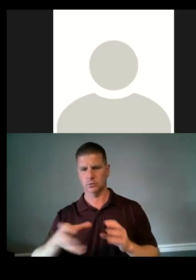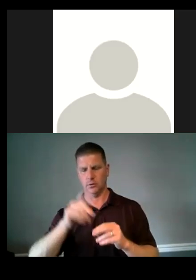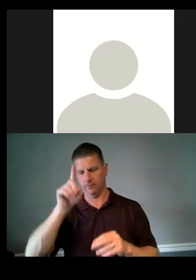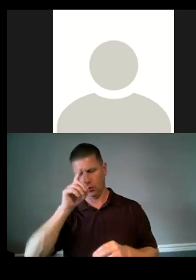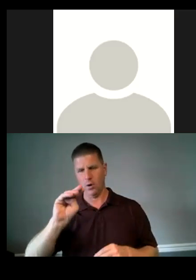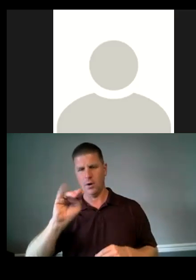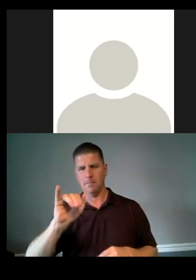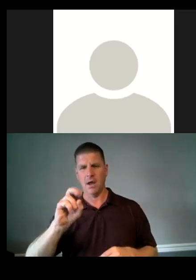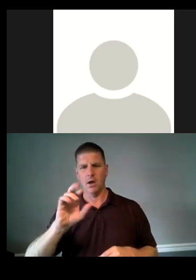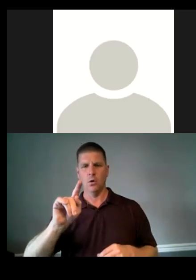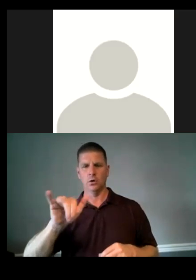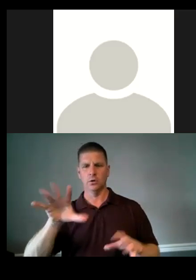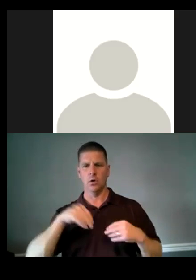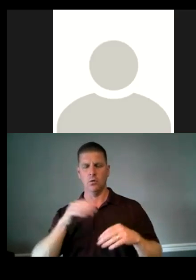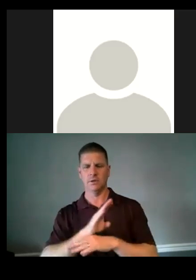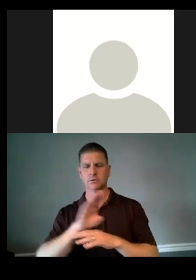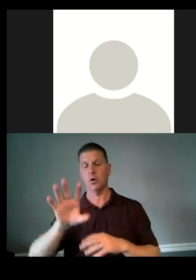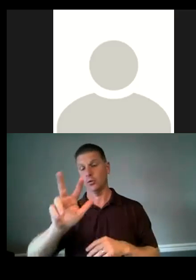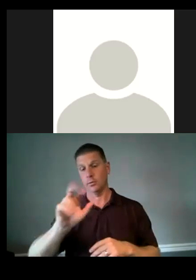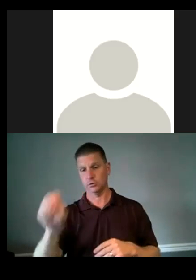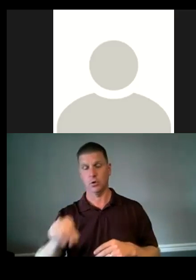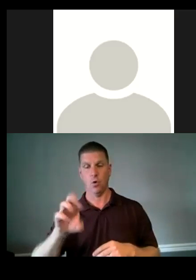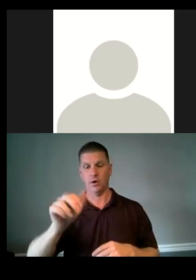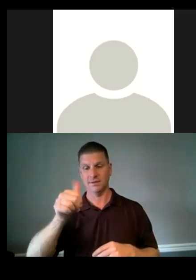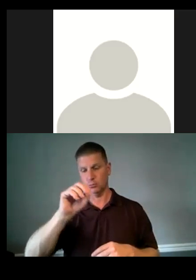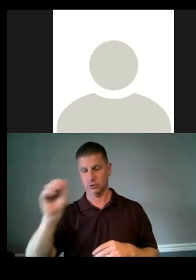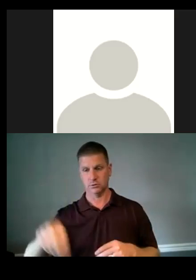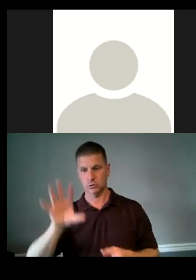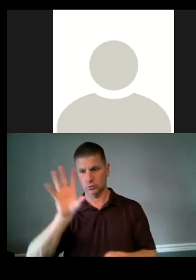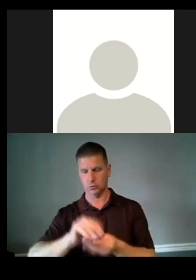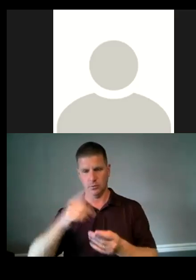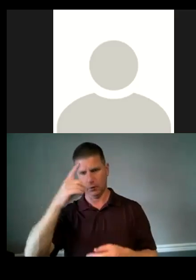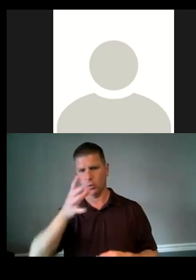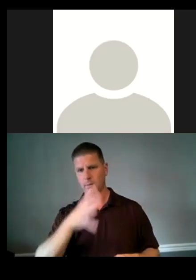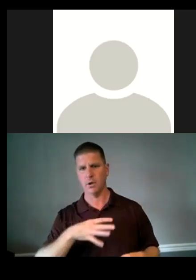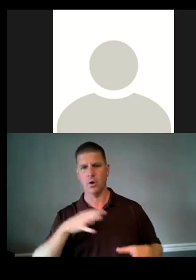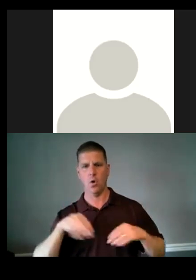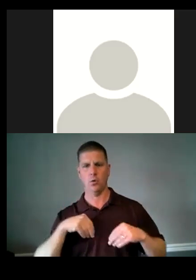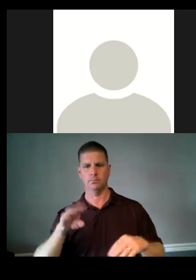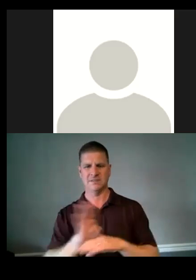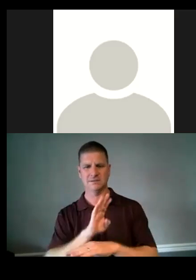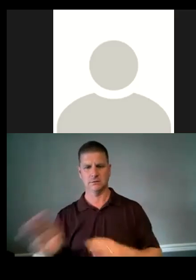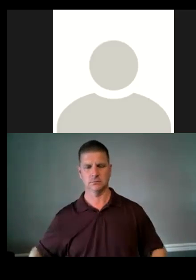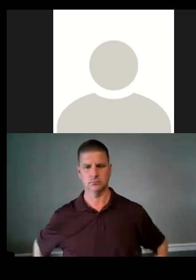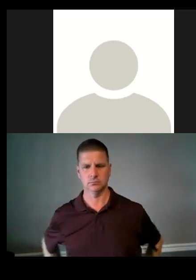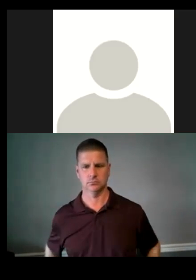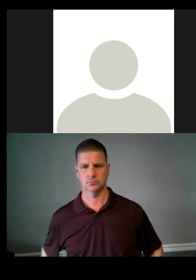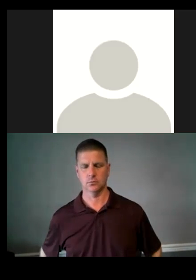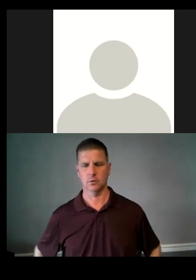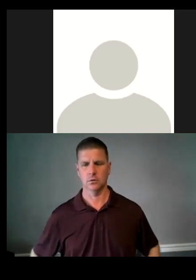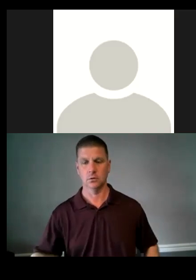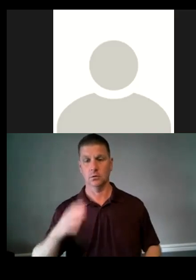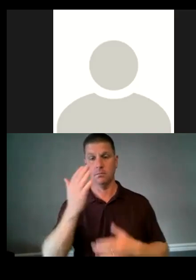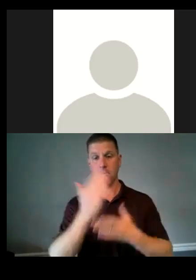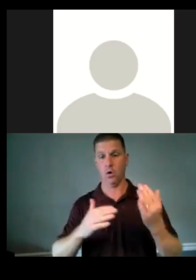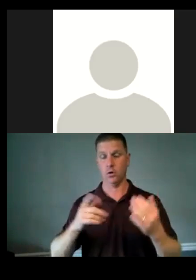businesses and 3% or 10% total for women owned businesses. As, as part of